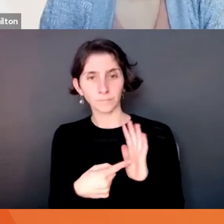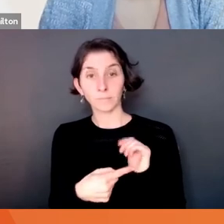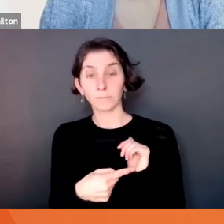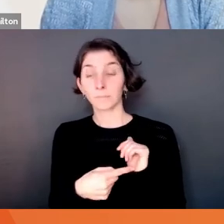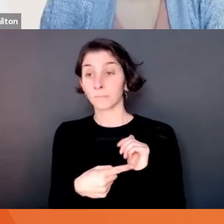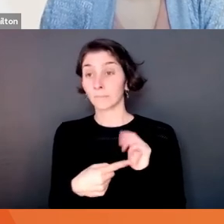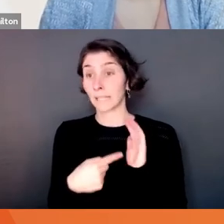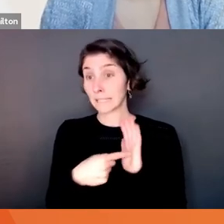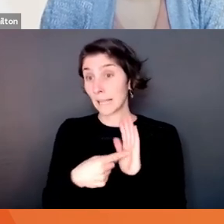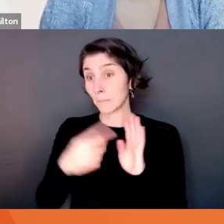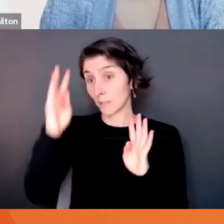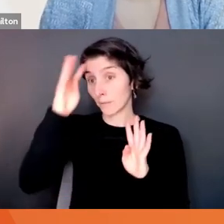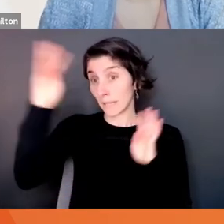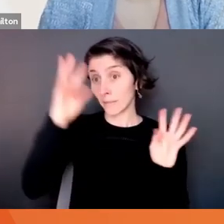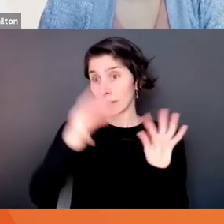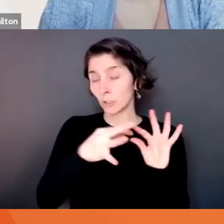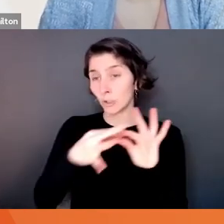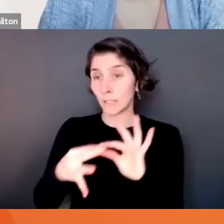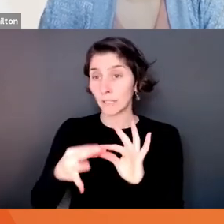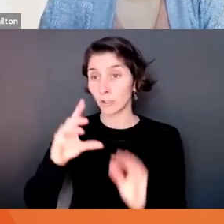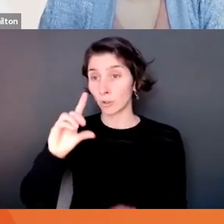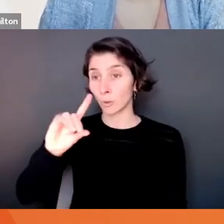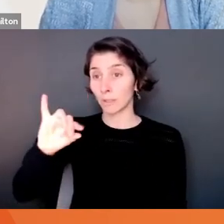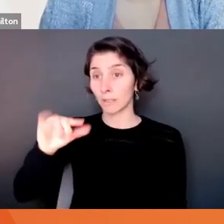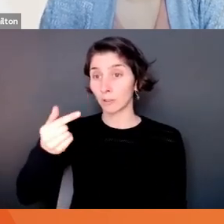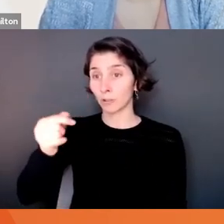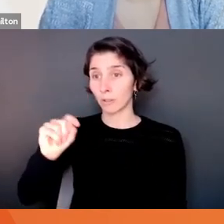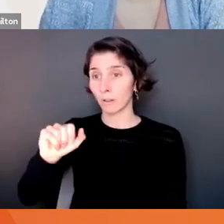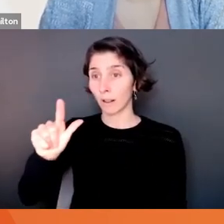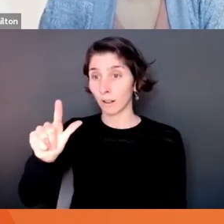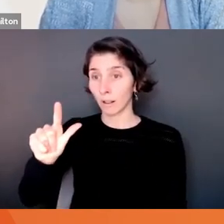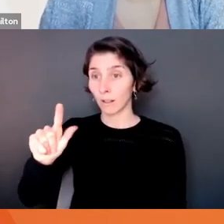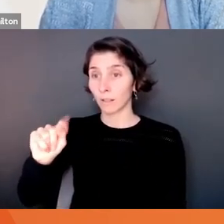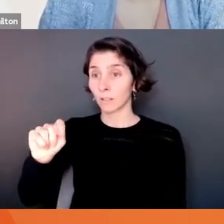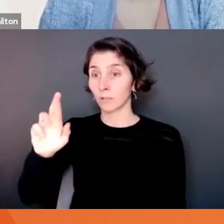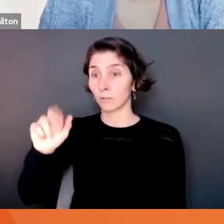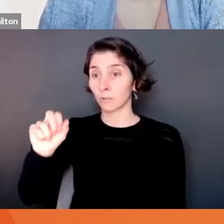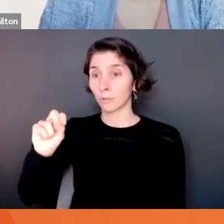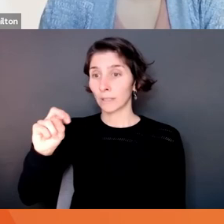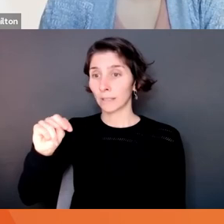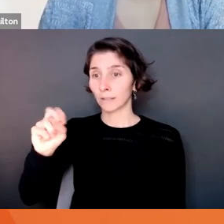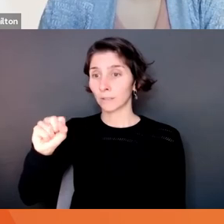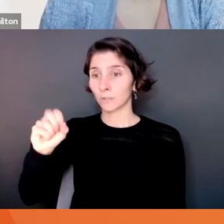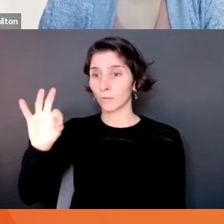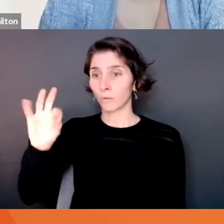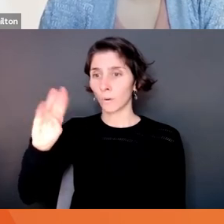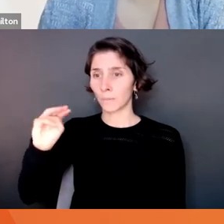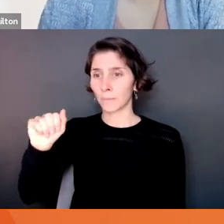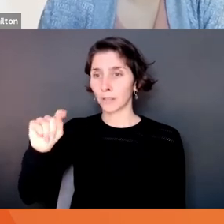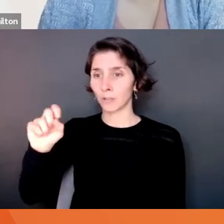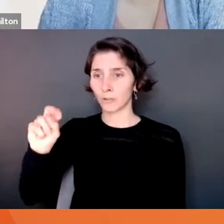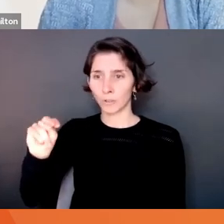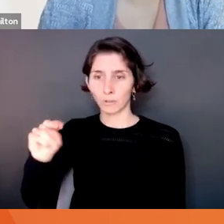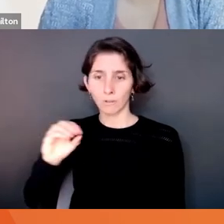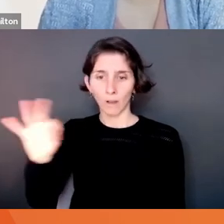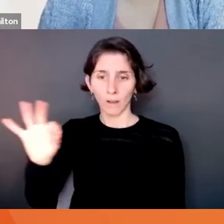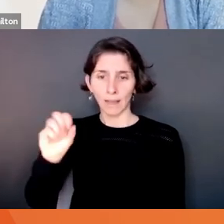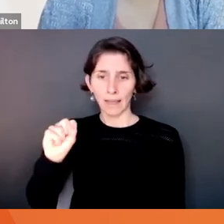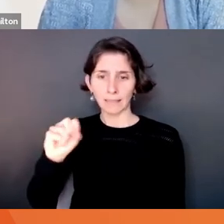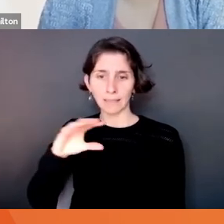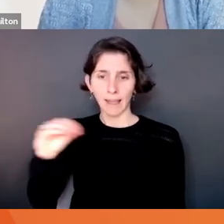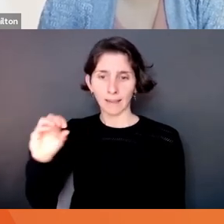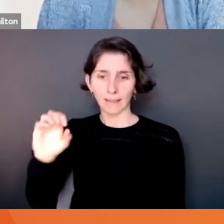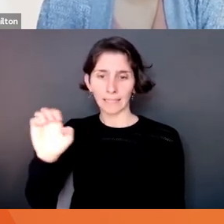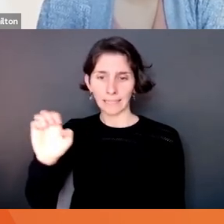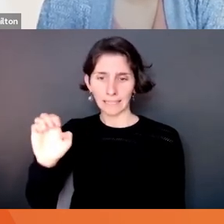innovation as it relates to the digital transformation of SME's internal ecosystems. Does that help